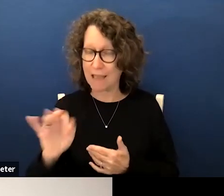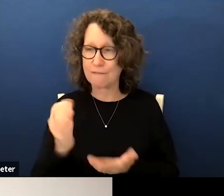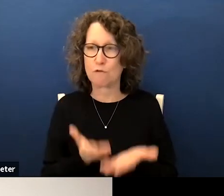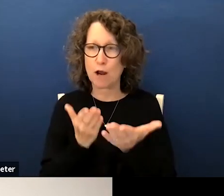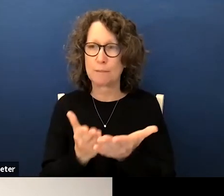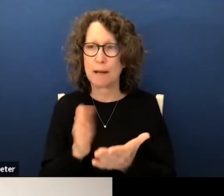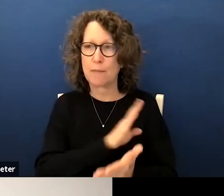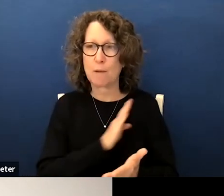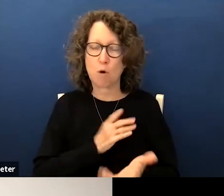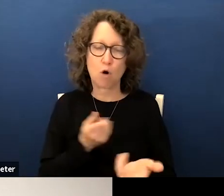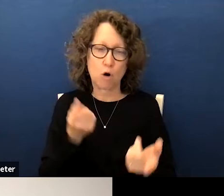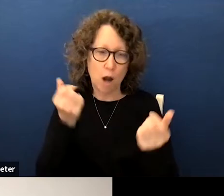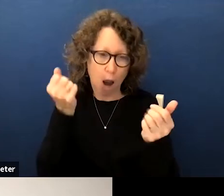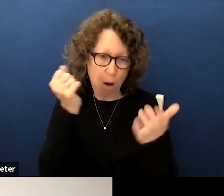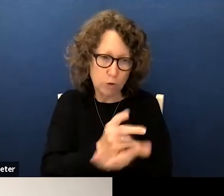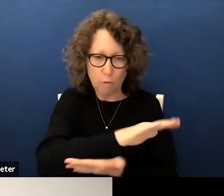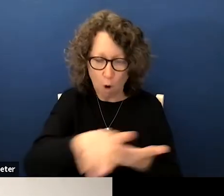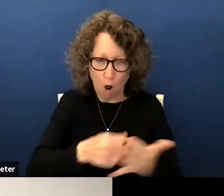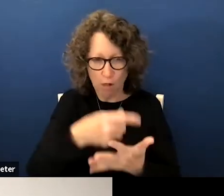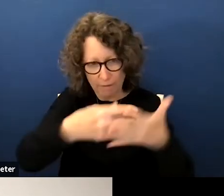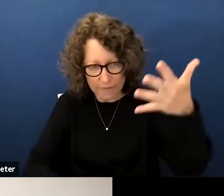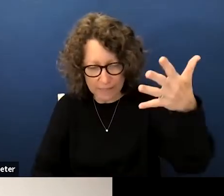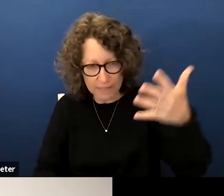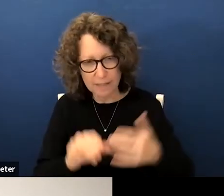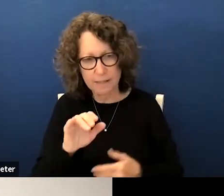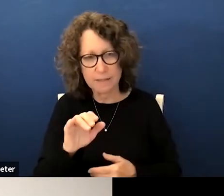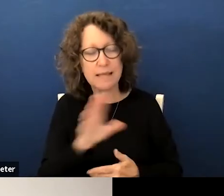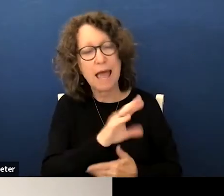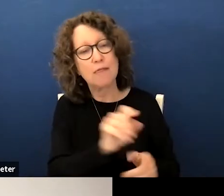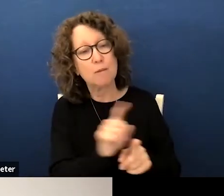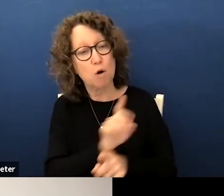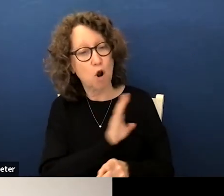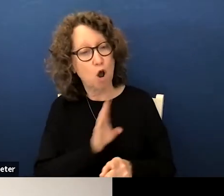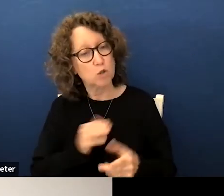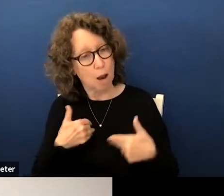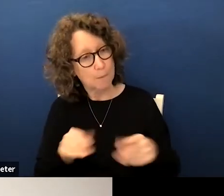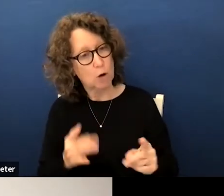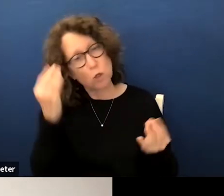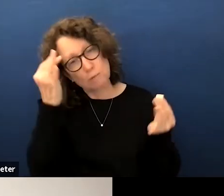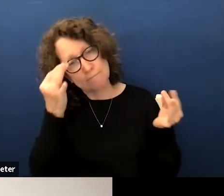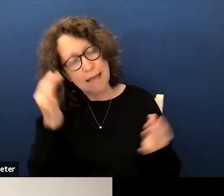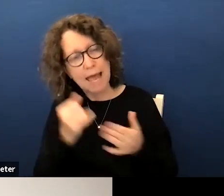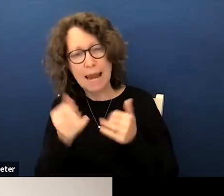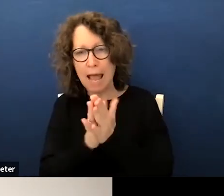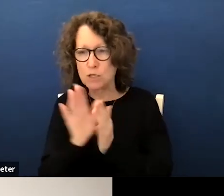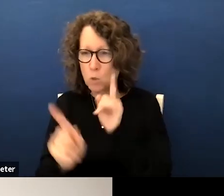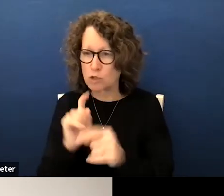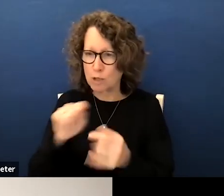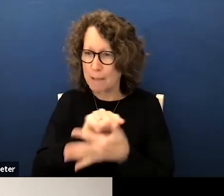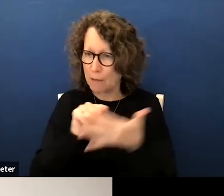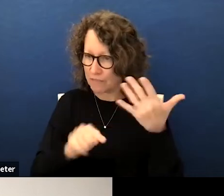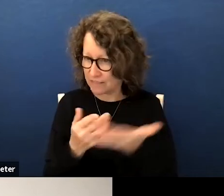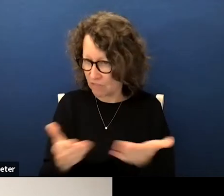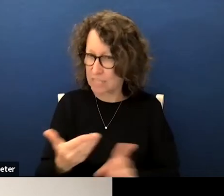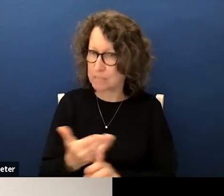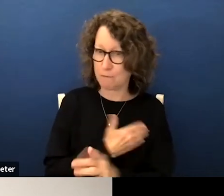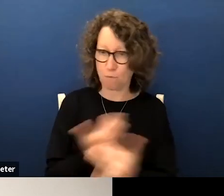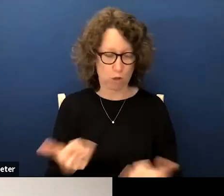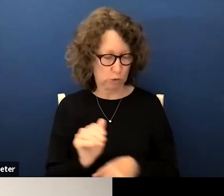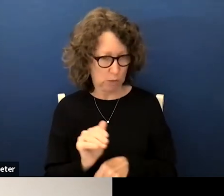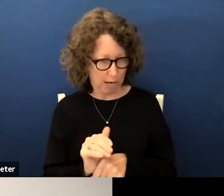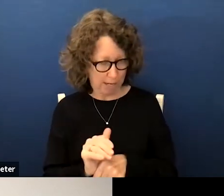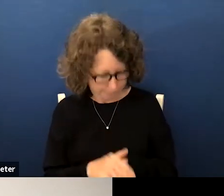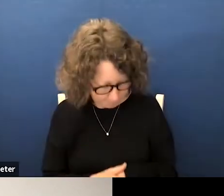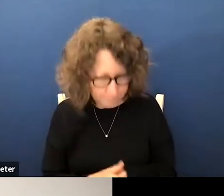board approves all of the consent agenda items and the board also has had an opportunity to consider and ask questions about these items before tonight